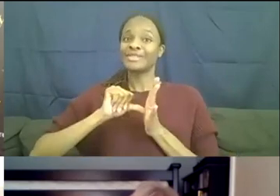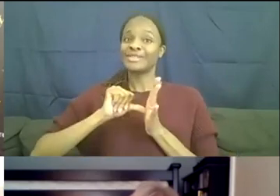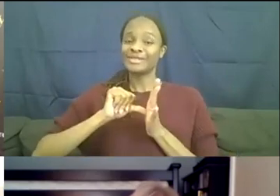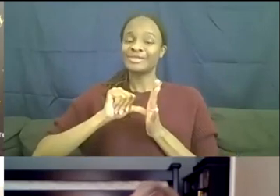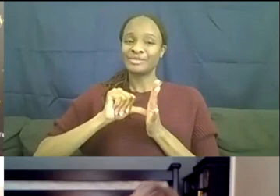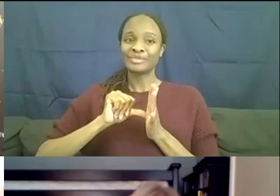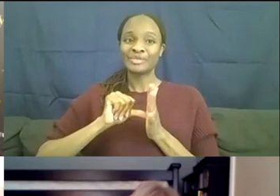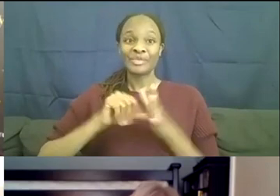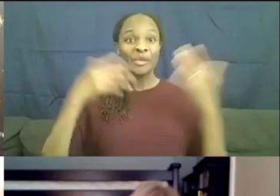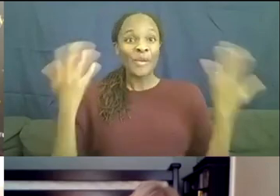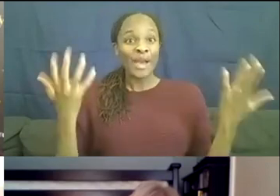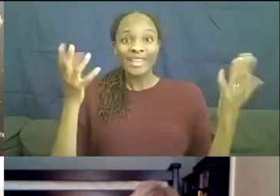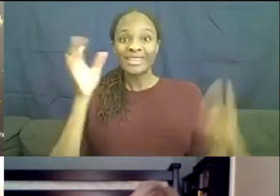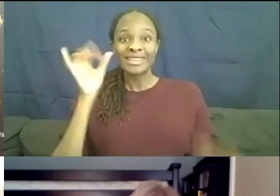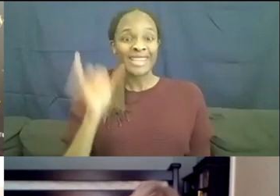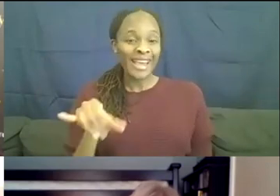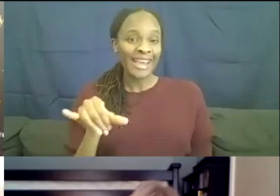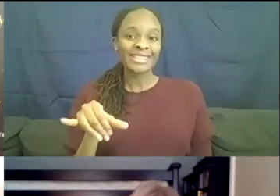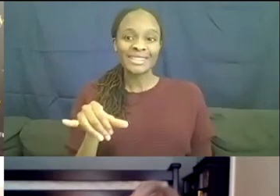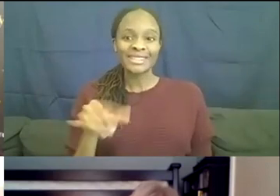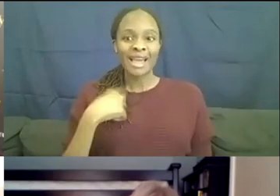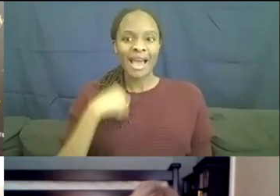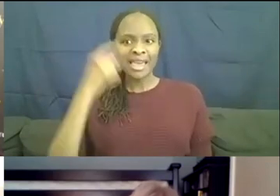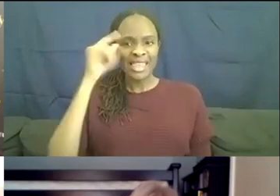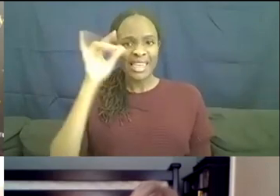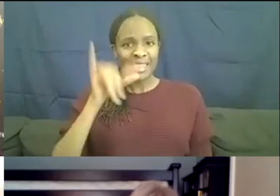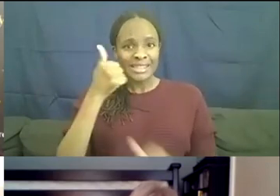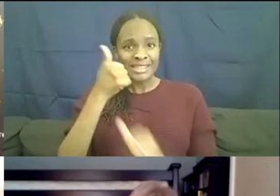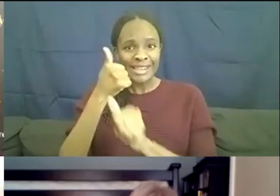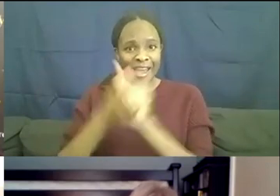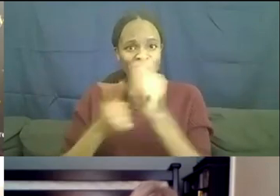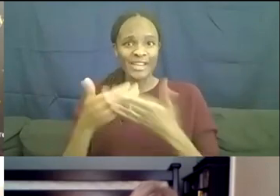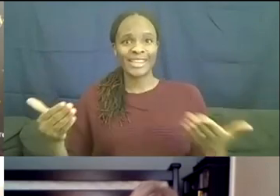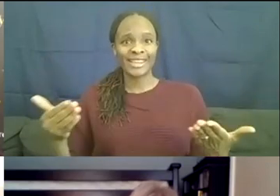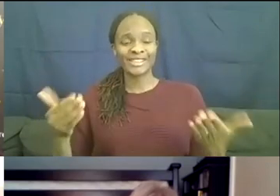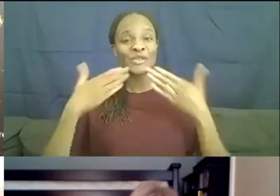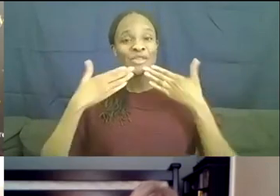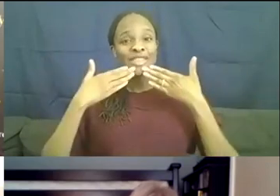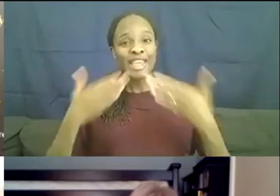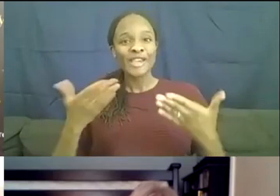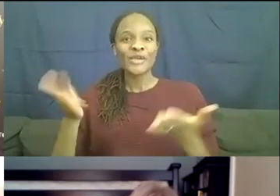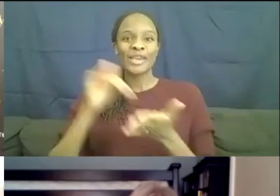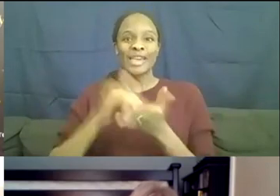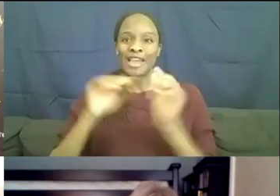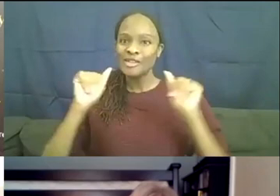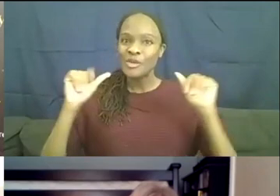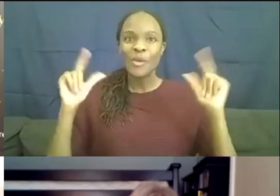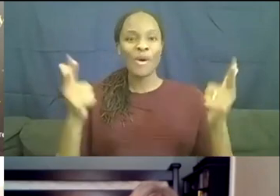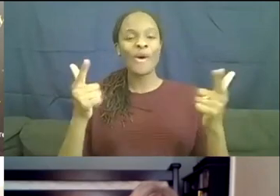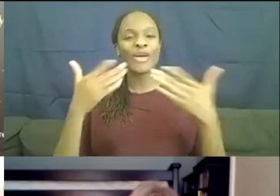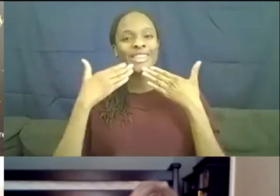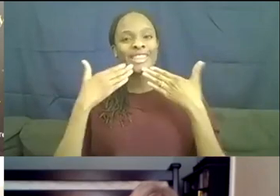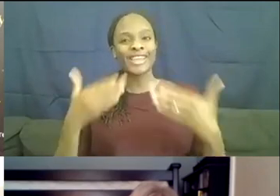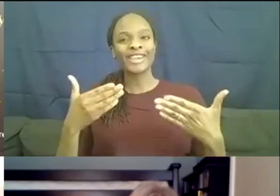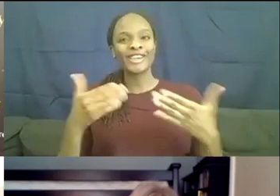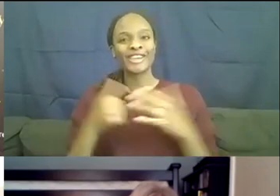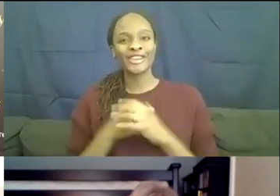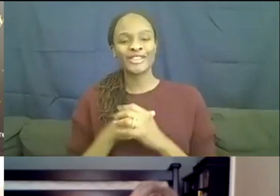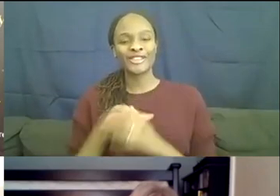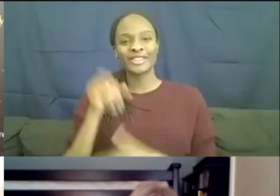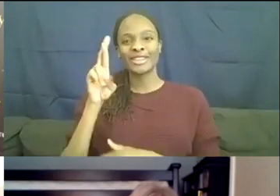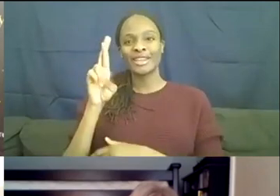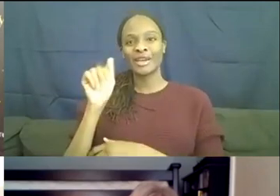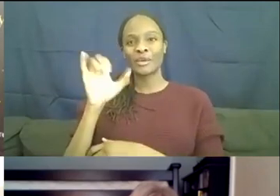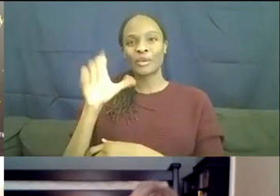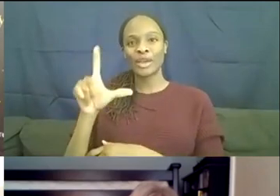Well, that's, I think, everything. So thank you again, all of you. Thank you, Rachel and